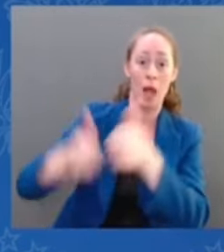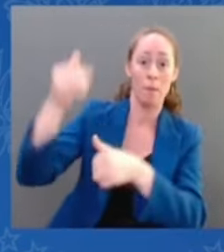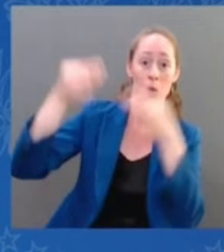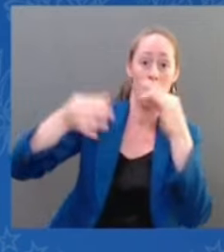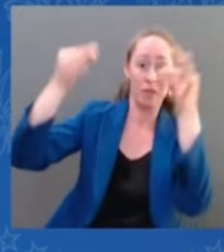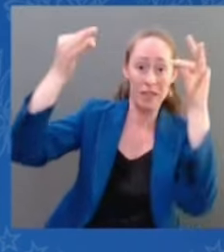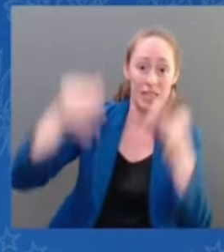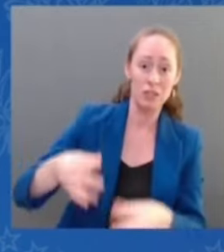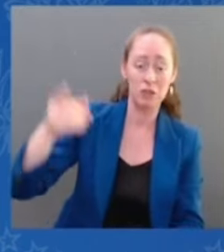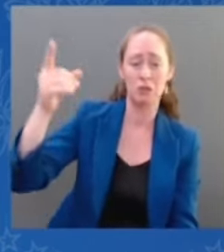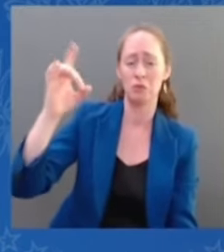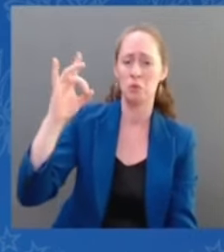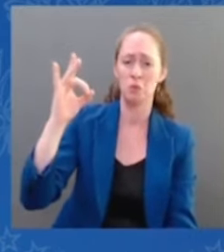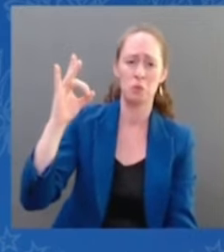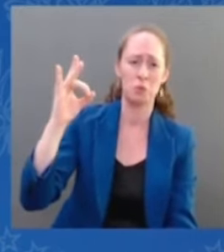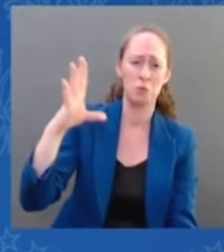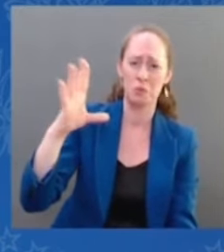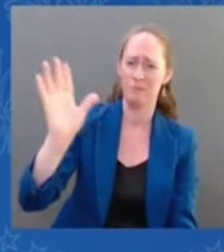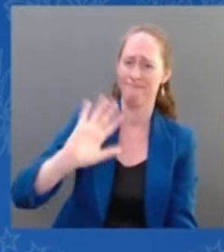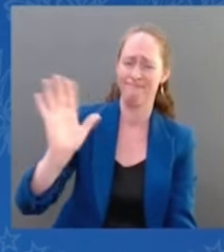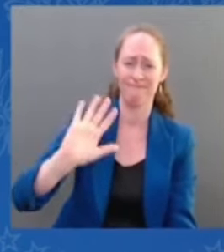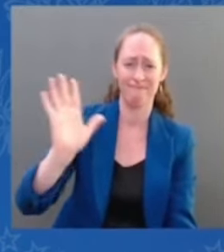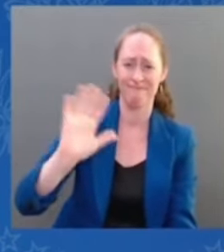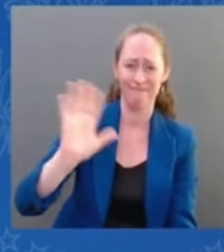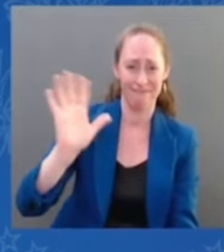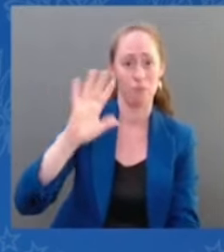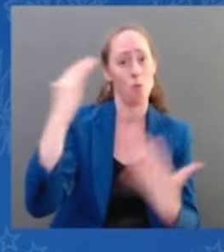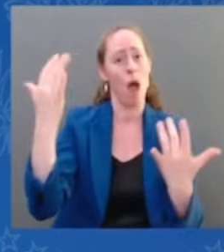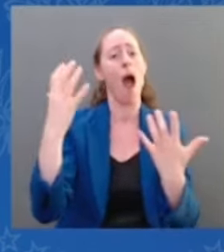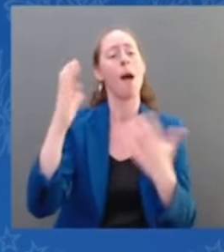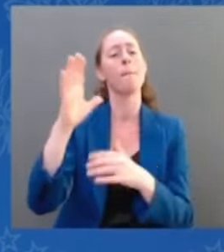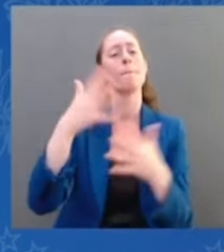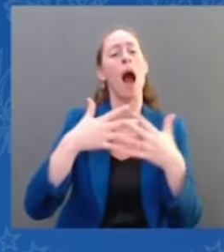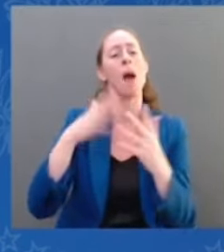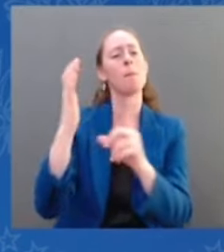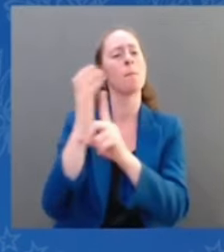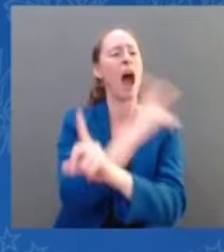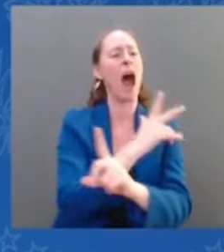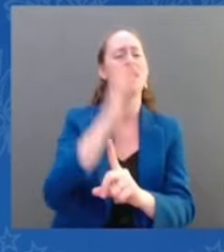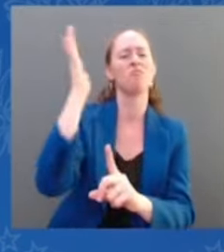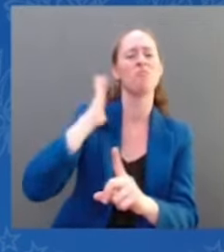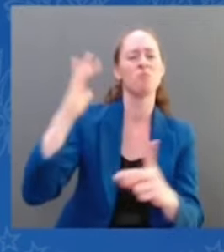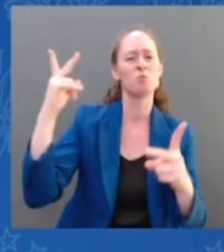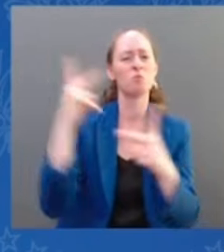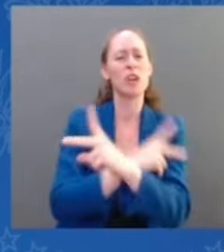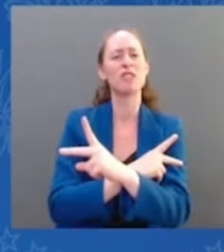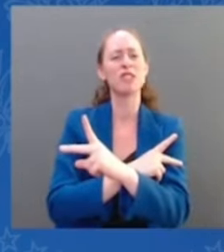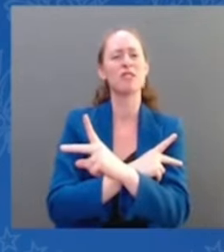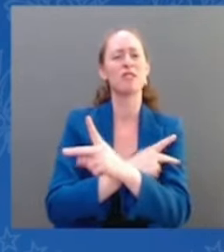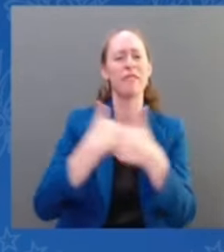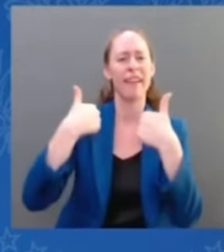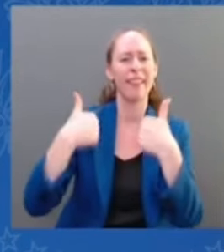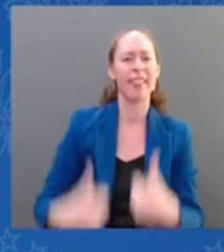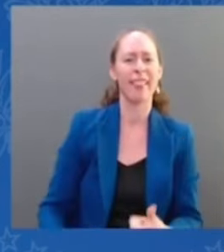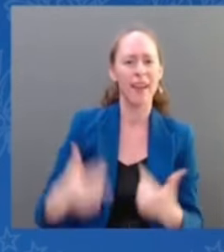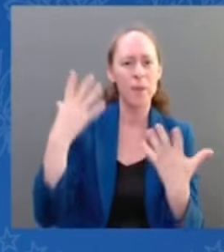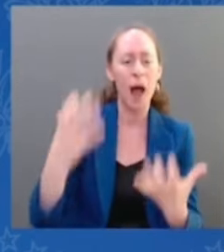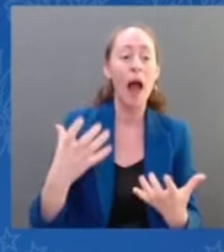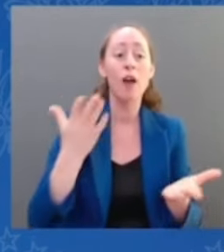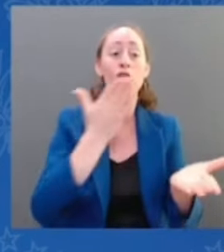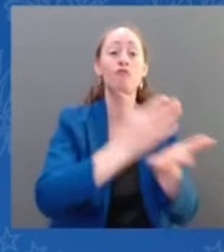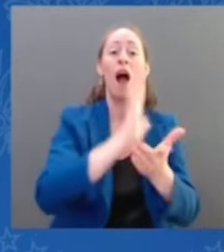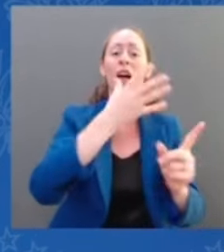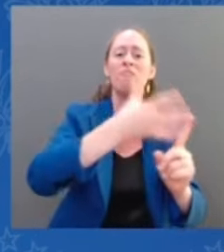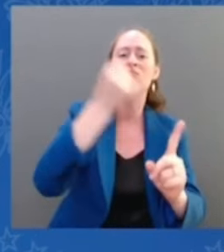and politicians invading their most personal decisions. Remember, the reason of the decision has an